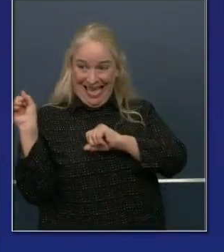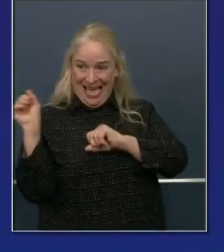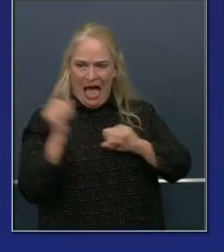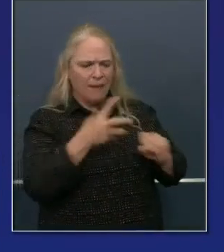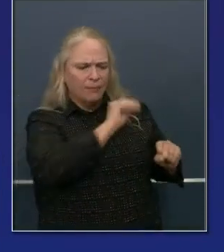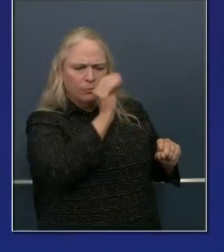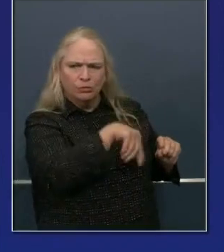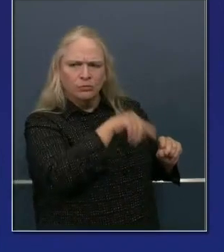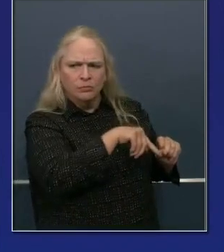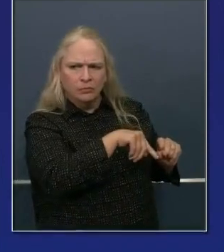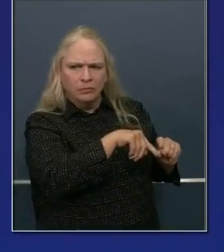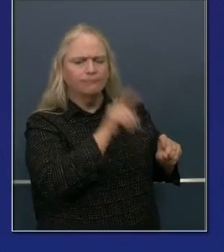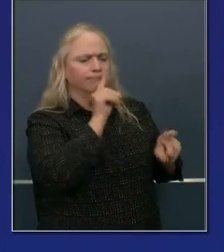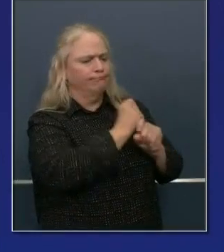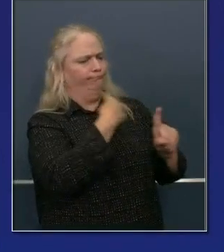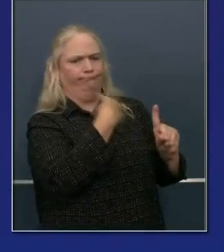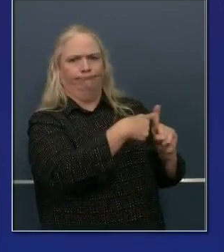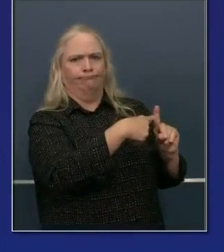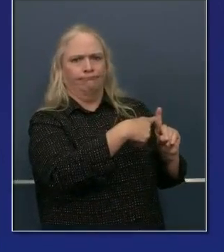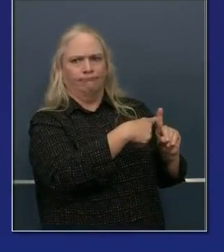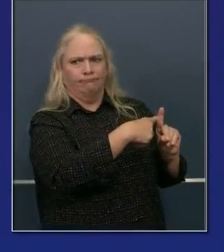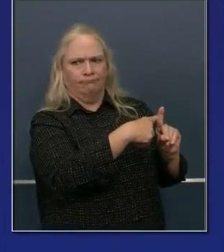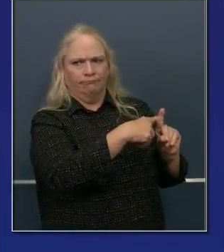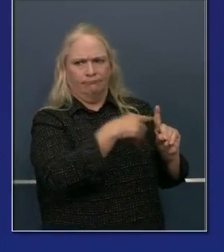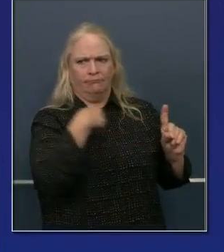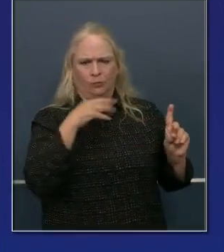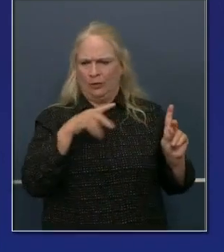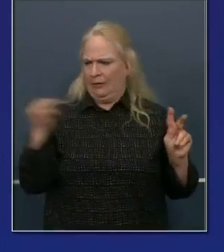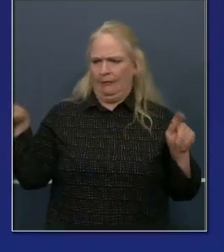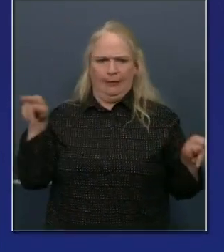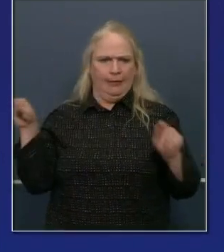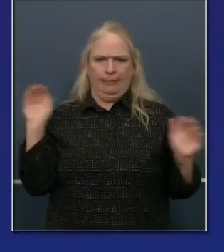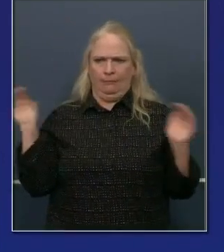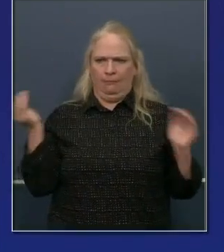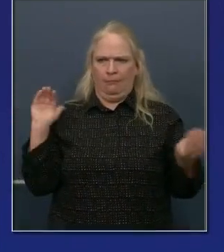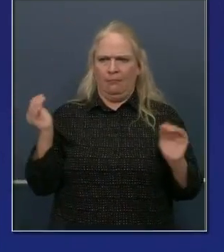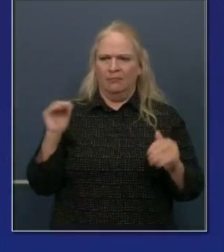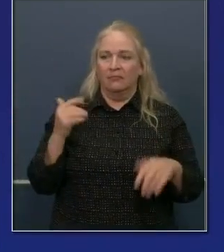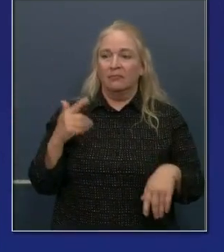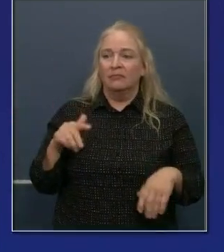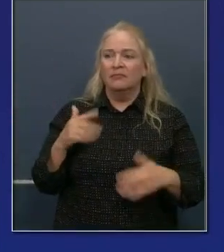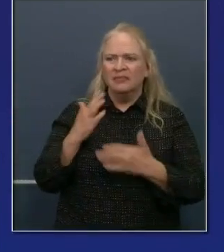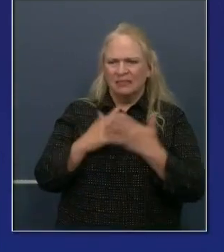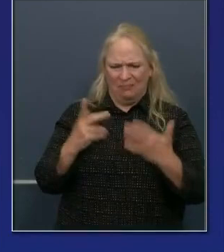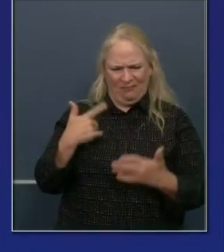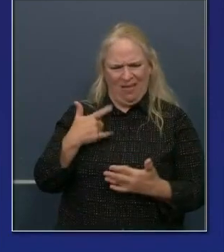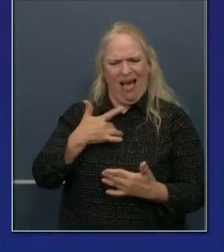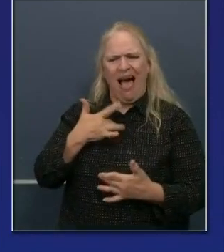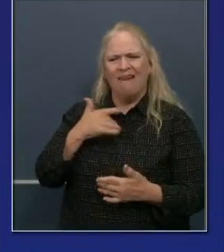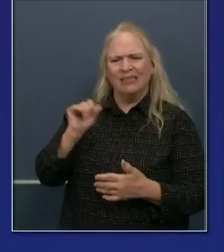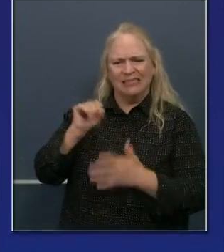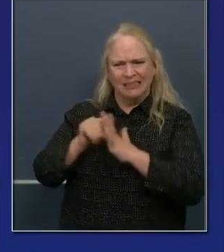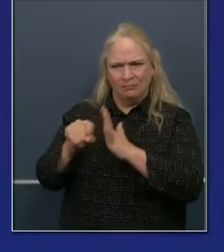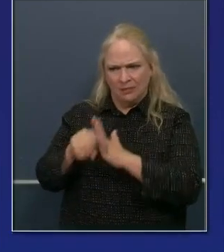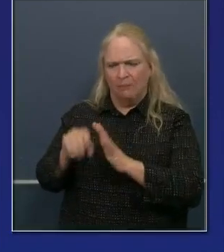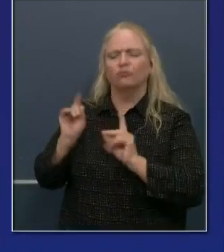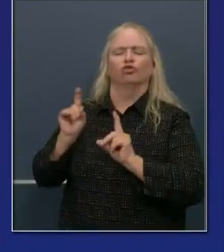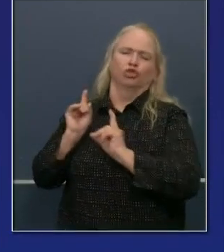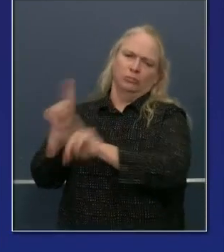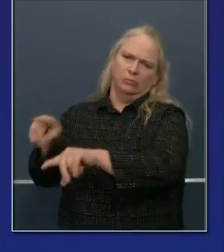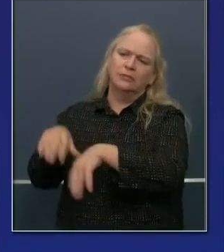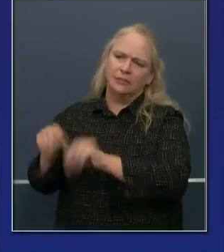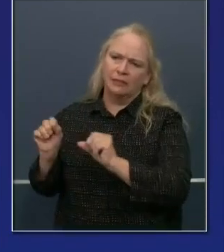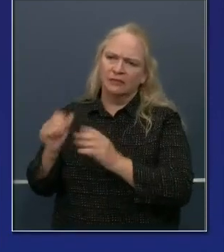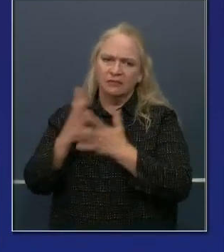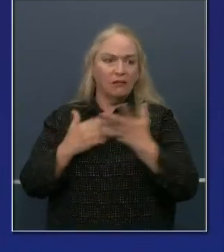It was originally very, very high as symptomatic people were going out and getting their tests. Now that we're providing an